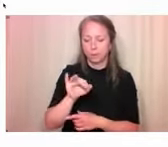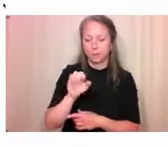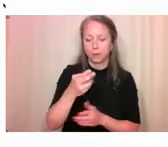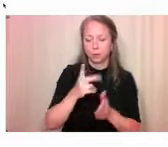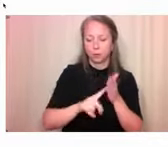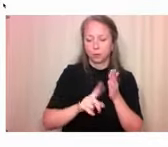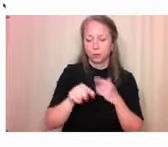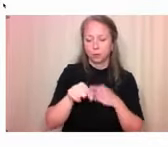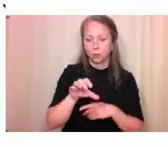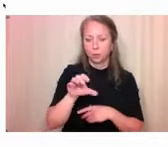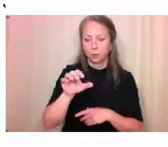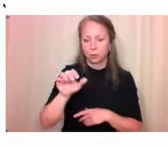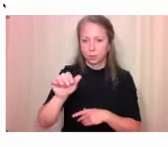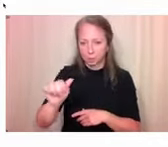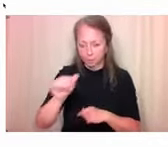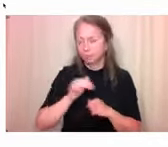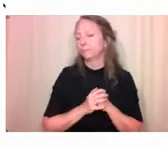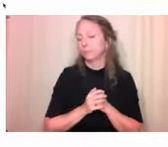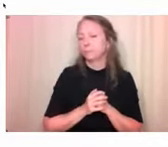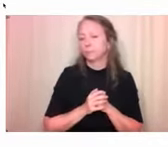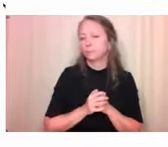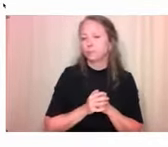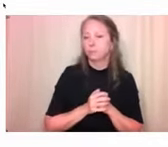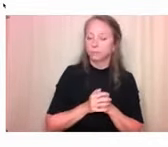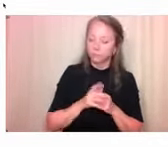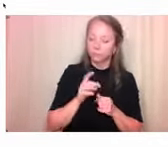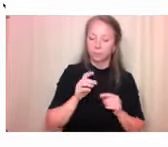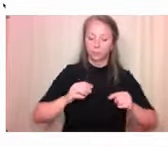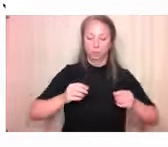page via the accessible design tab at the top.